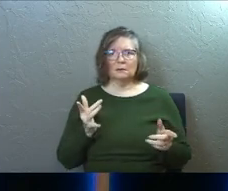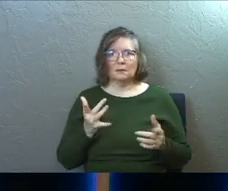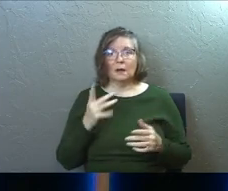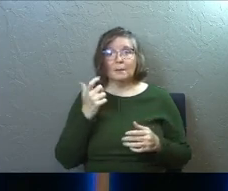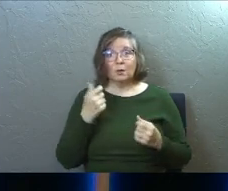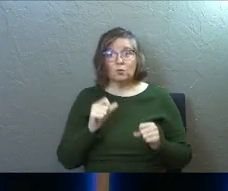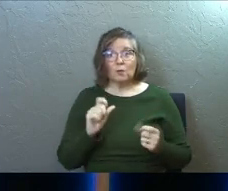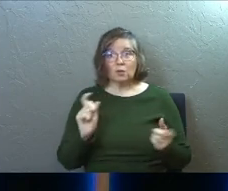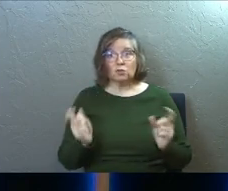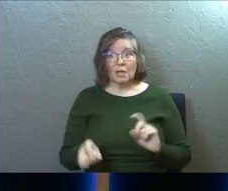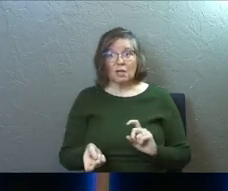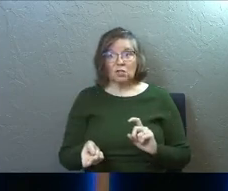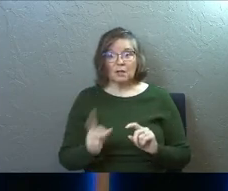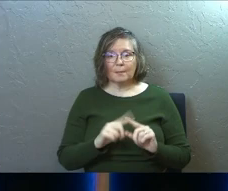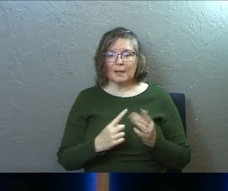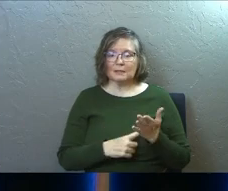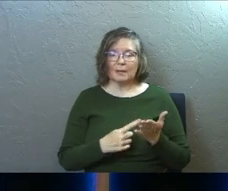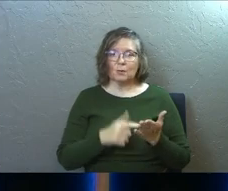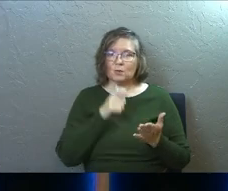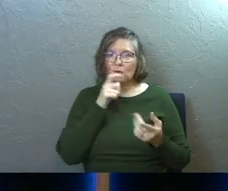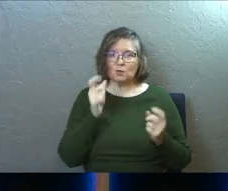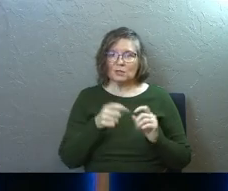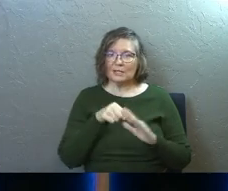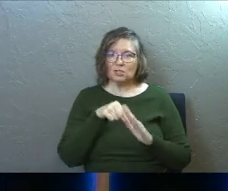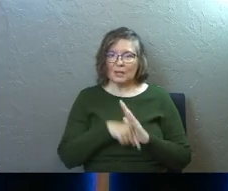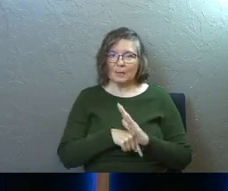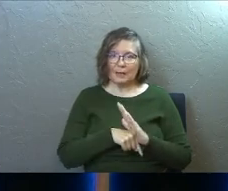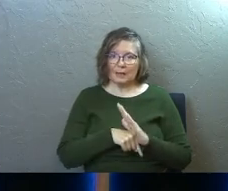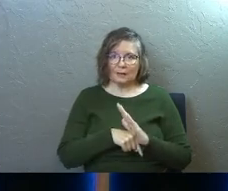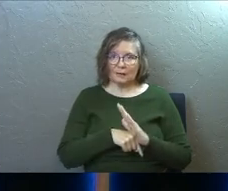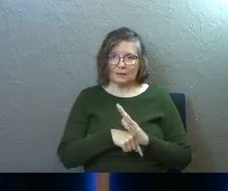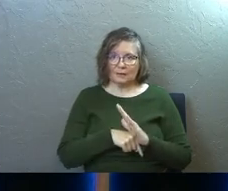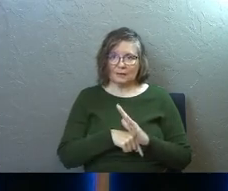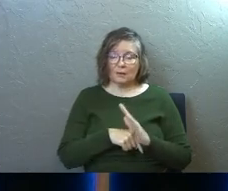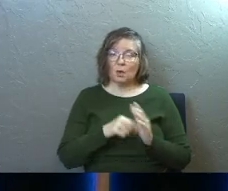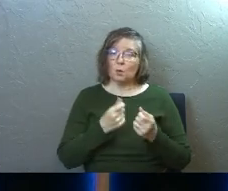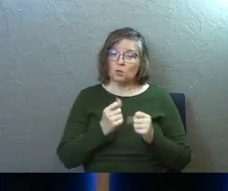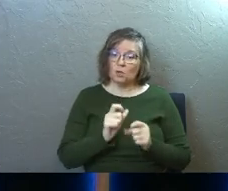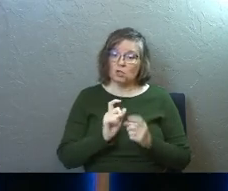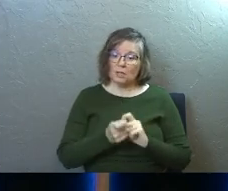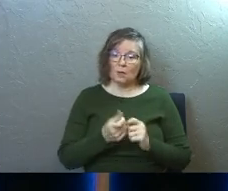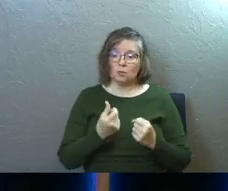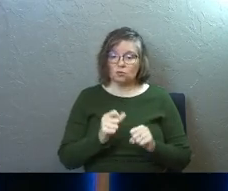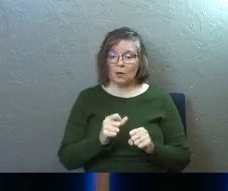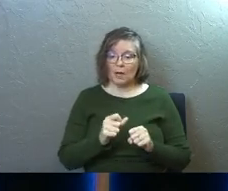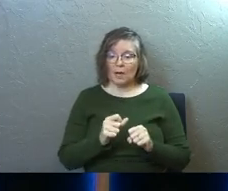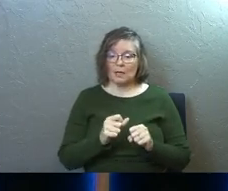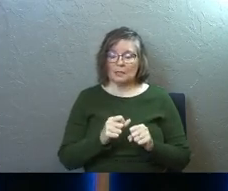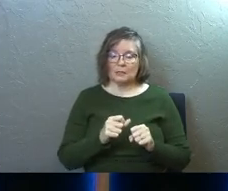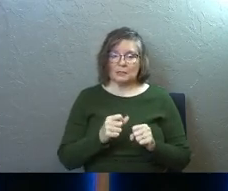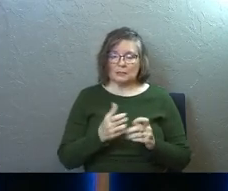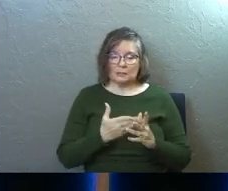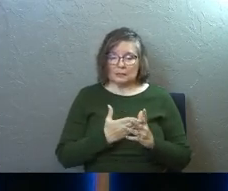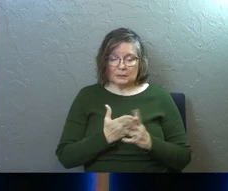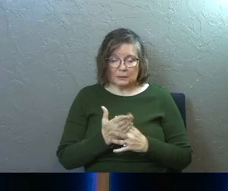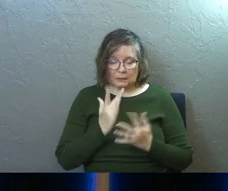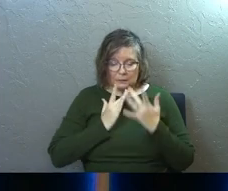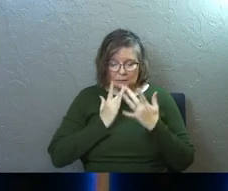Because we try to change but sometimes we don't change deeply. We try to change and we try to white knuckle and